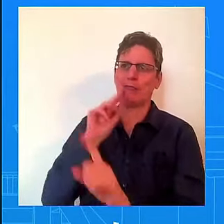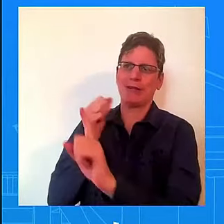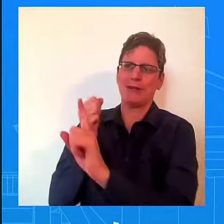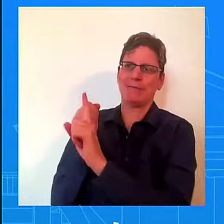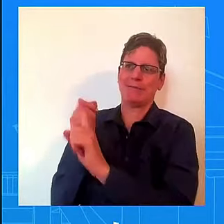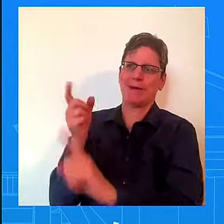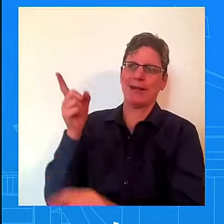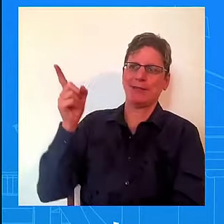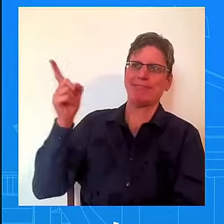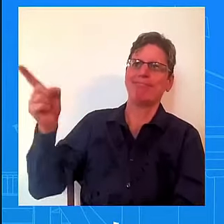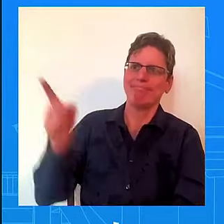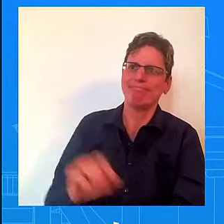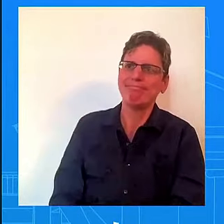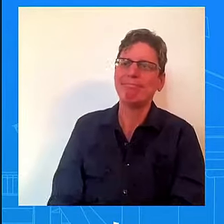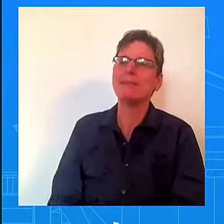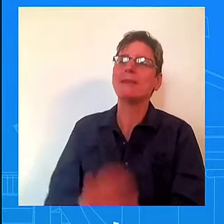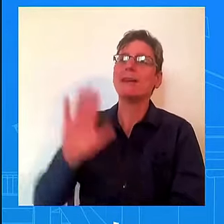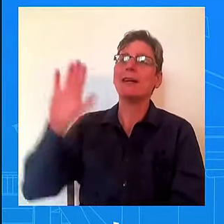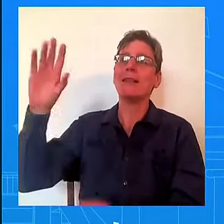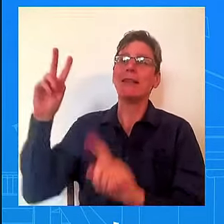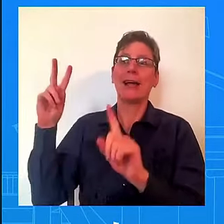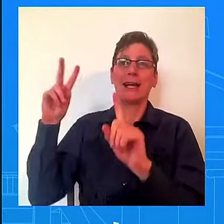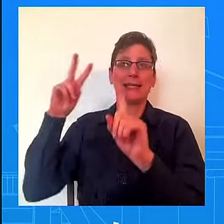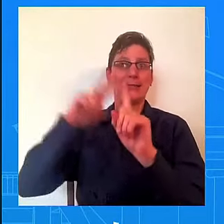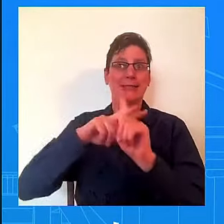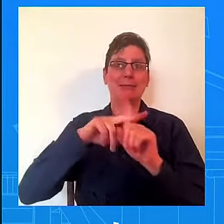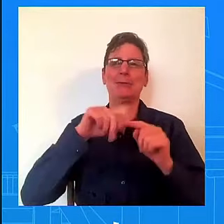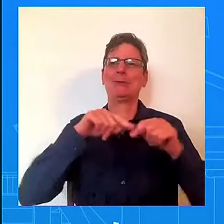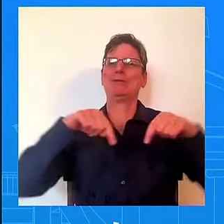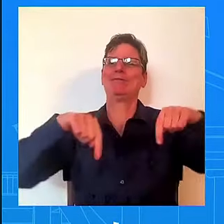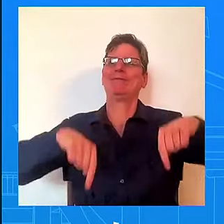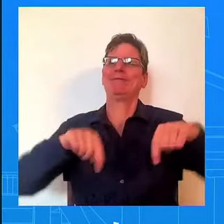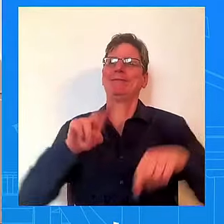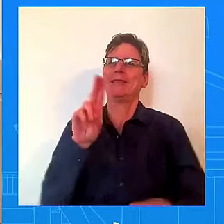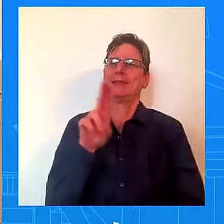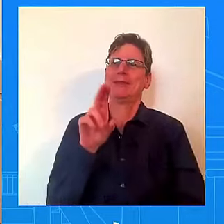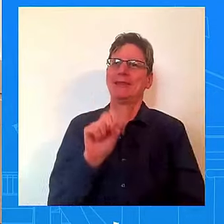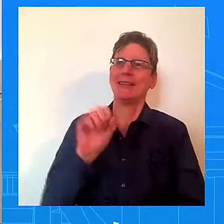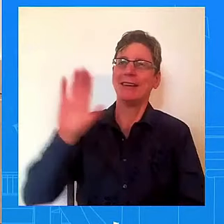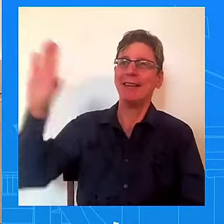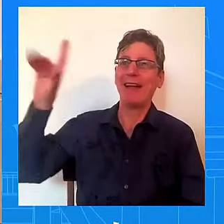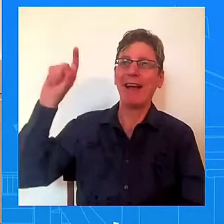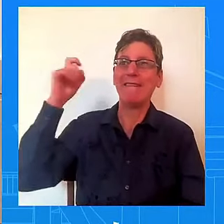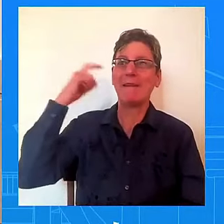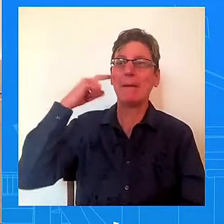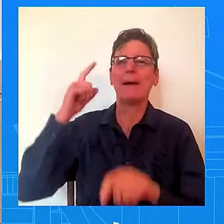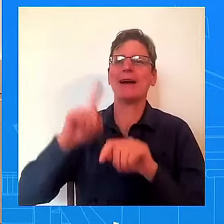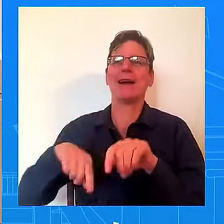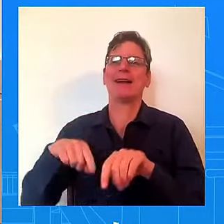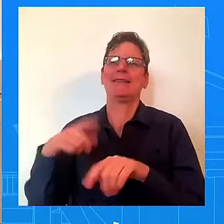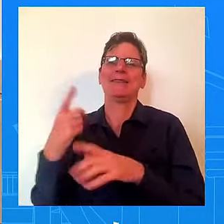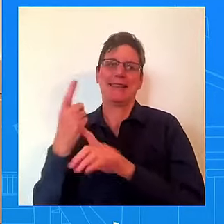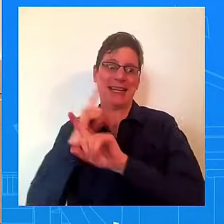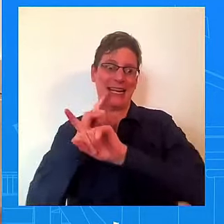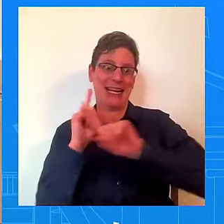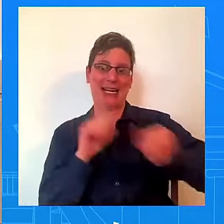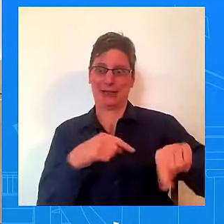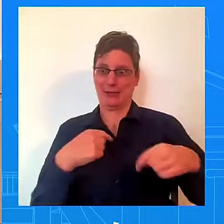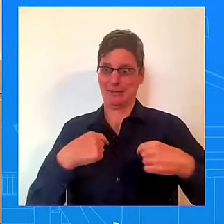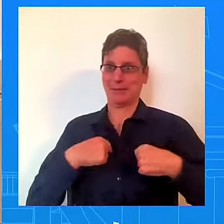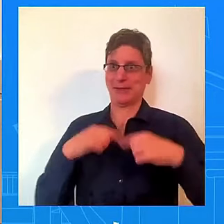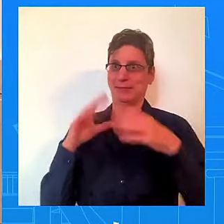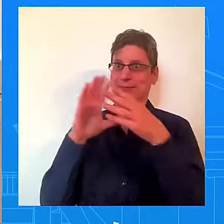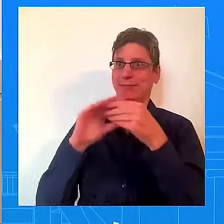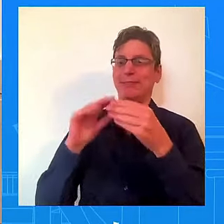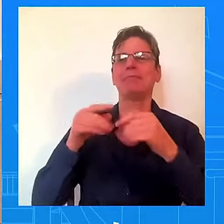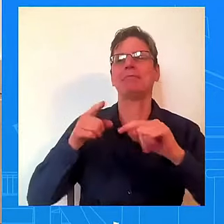that they have to speak to. I just don't have anything beyond that. On the White House side, has there been any conversations with the UK about what that